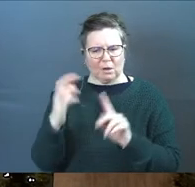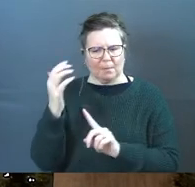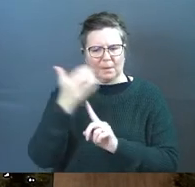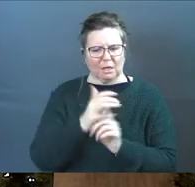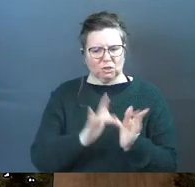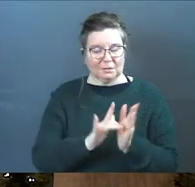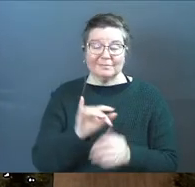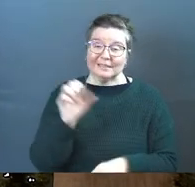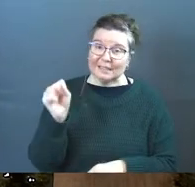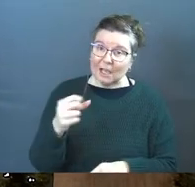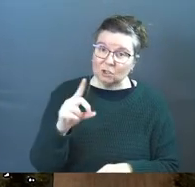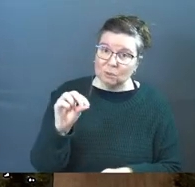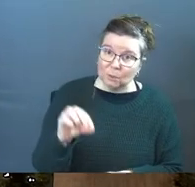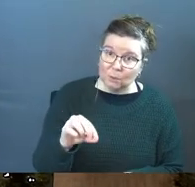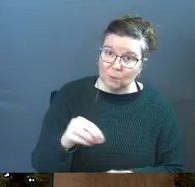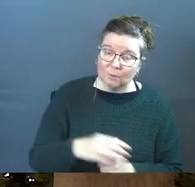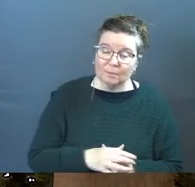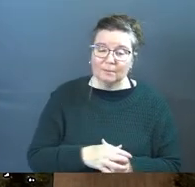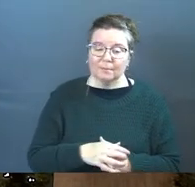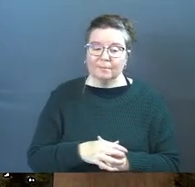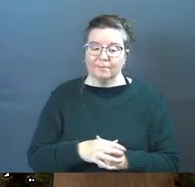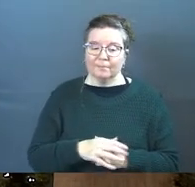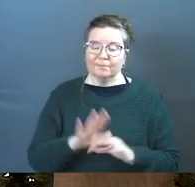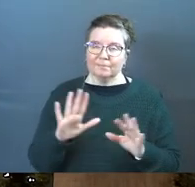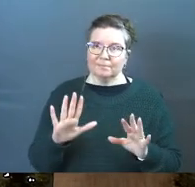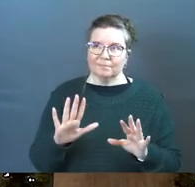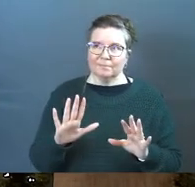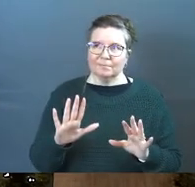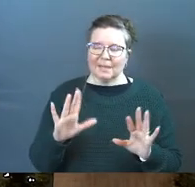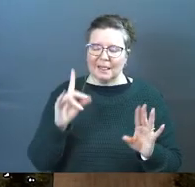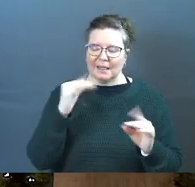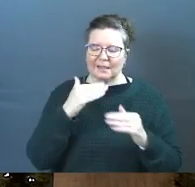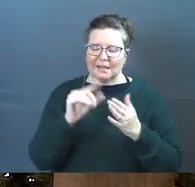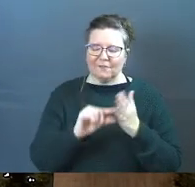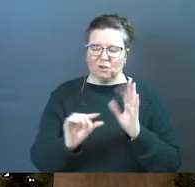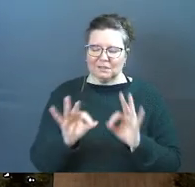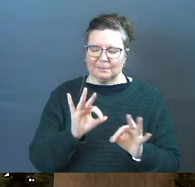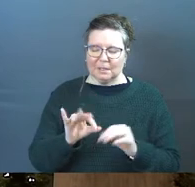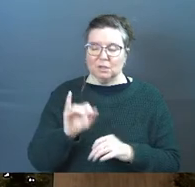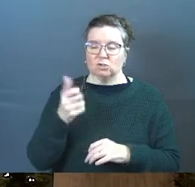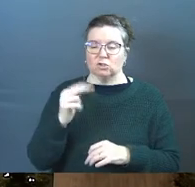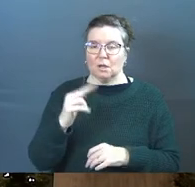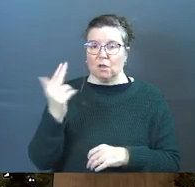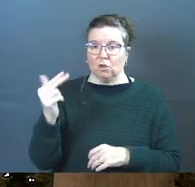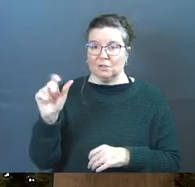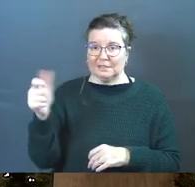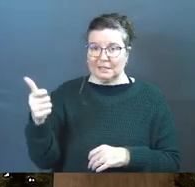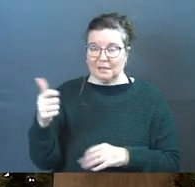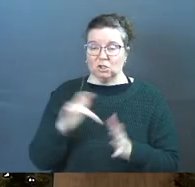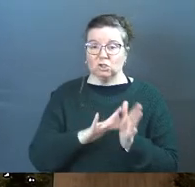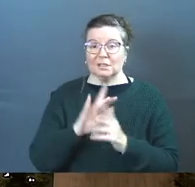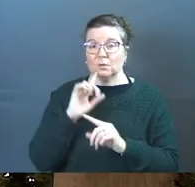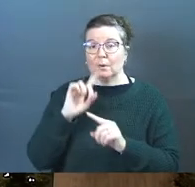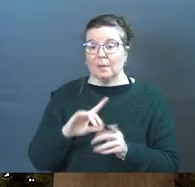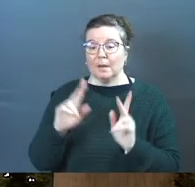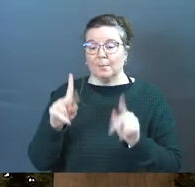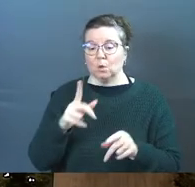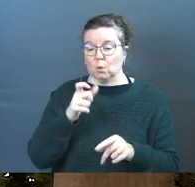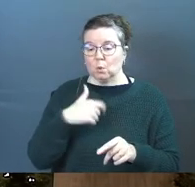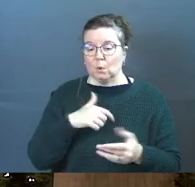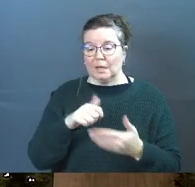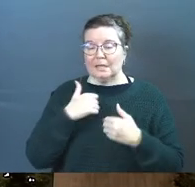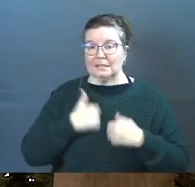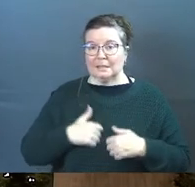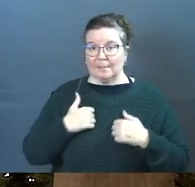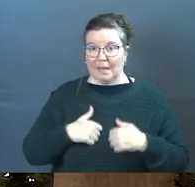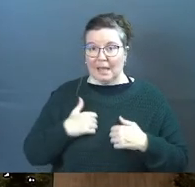of Jesus you do so I'll let this next verse explain John 13 10 Jesus replied a person who is